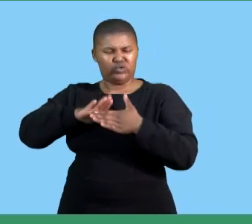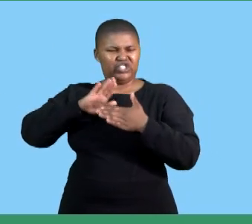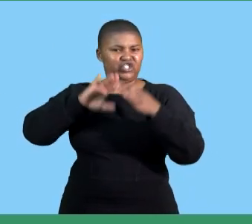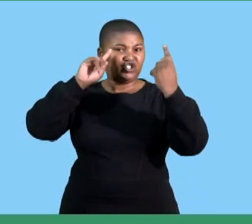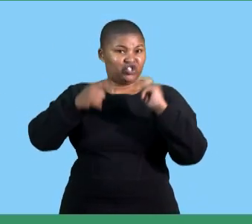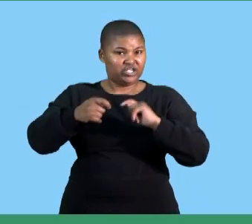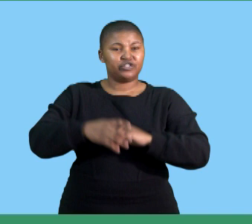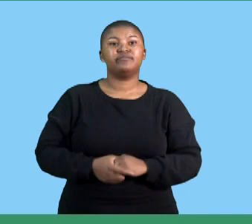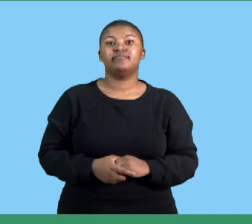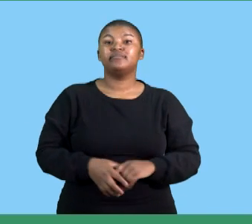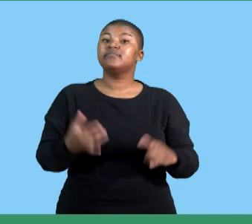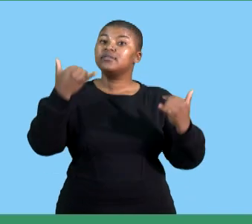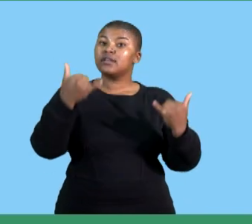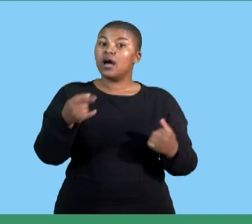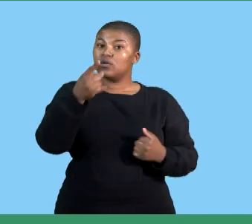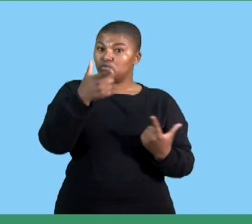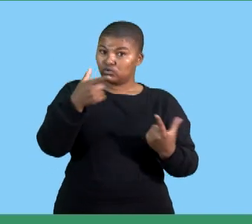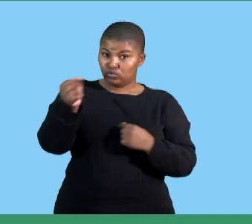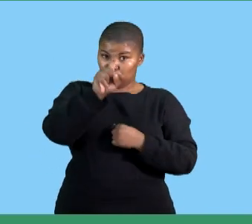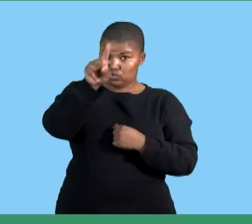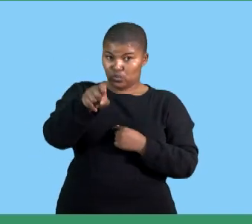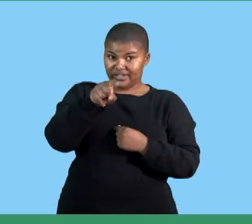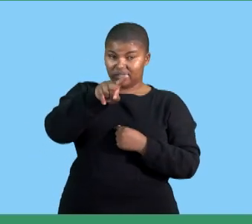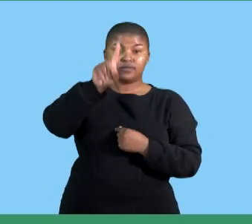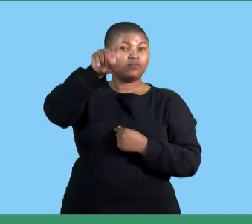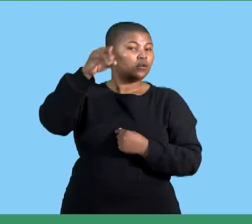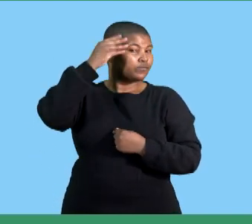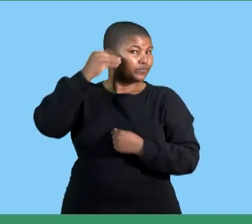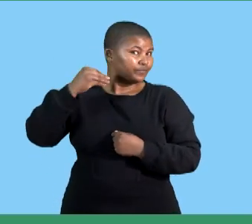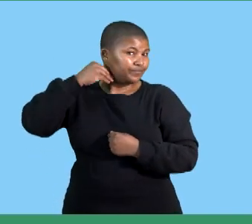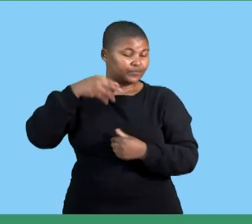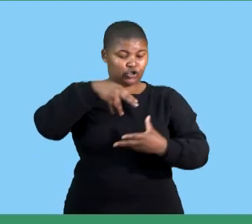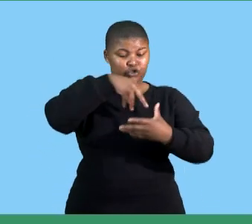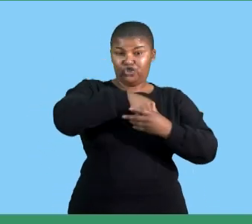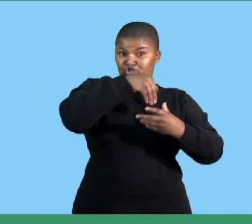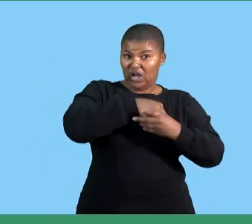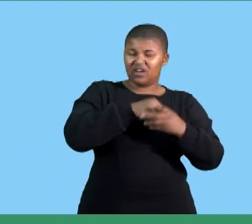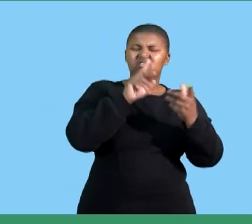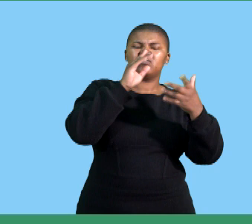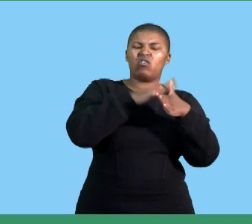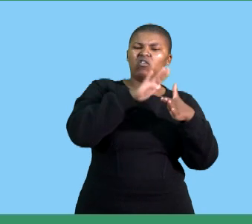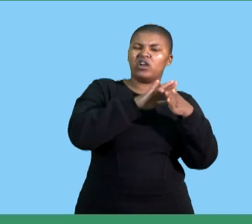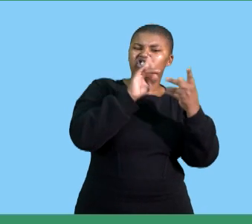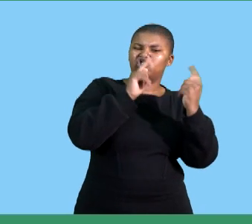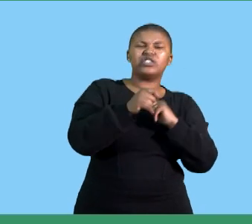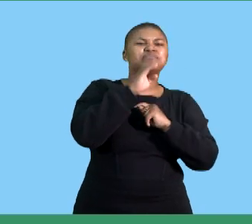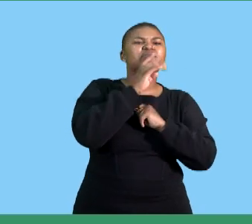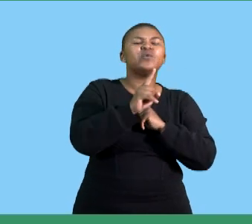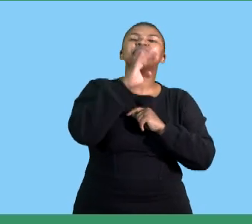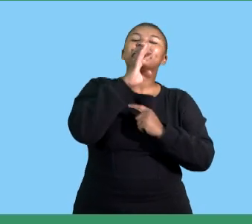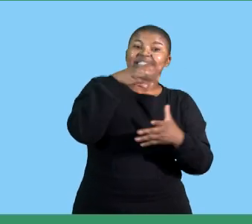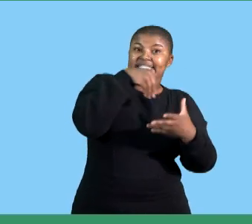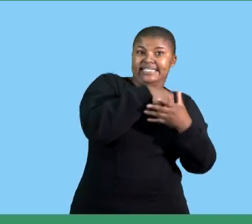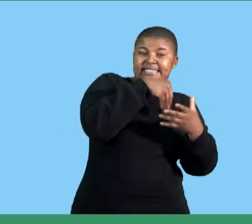you tackle this challenge you must note that internal causes of change are changes that happen inside the